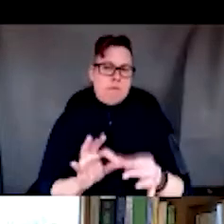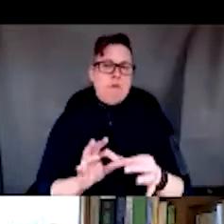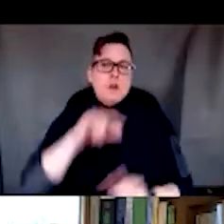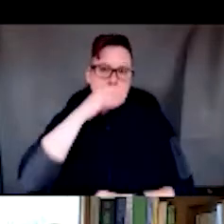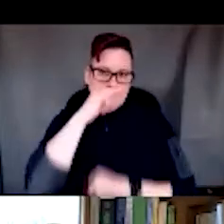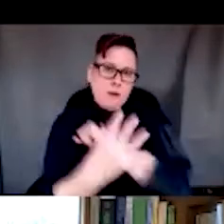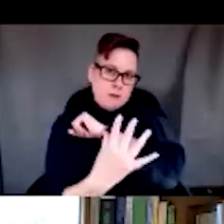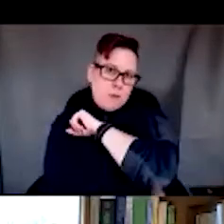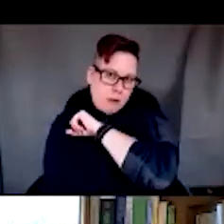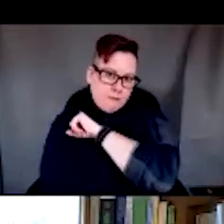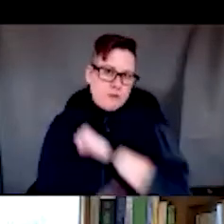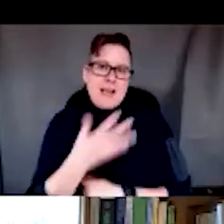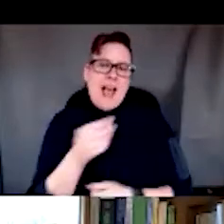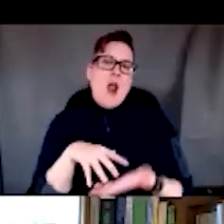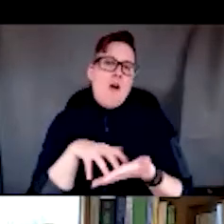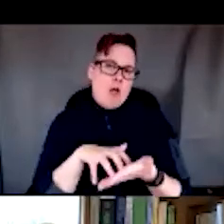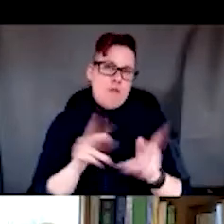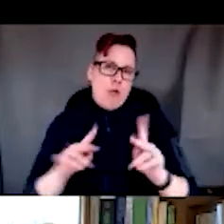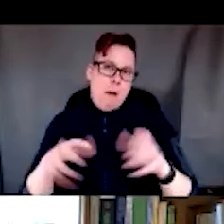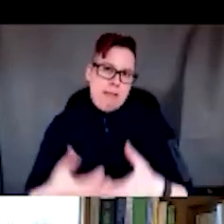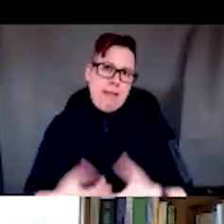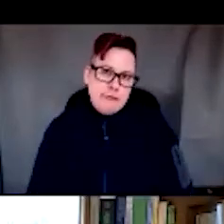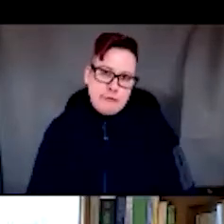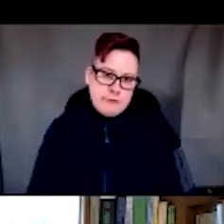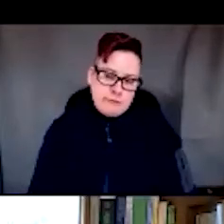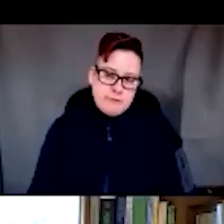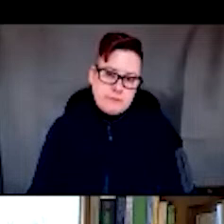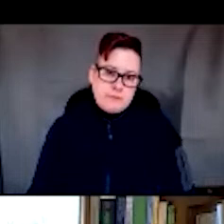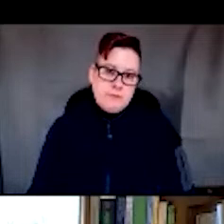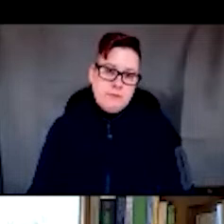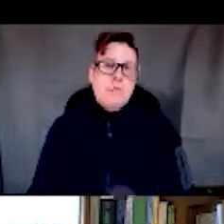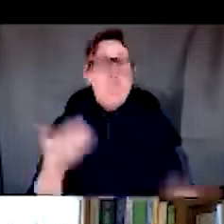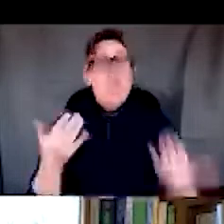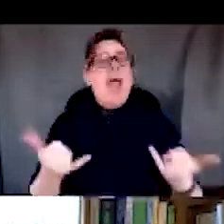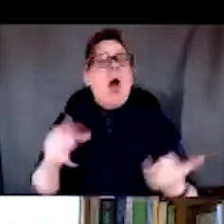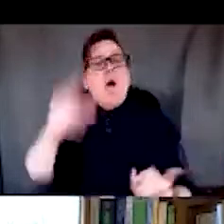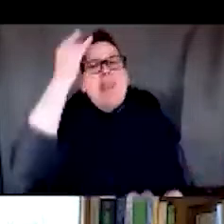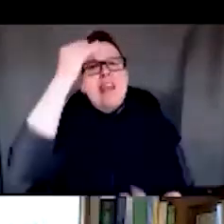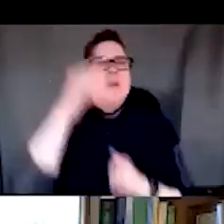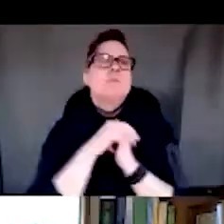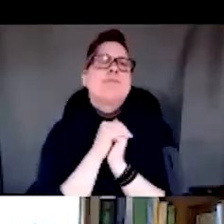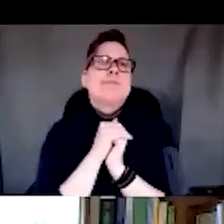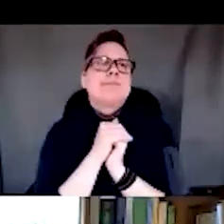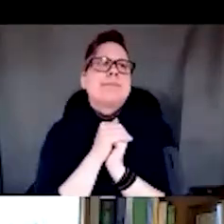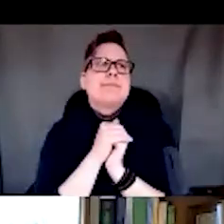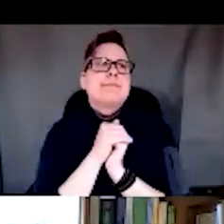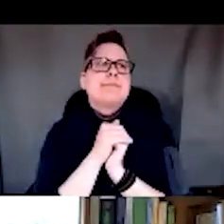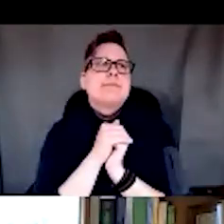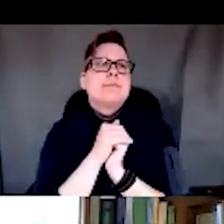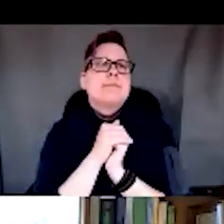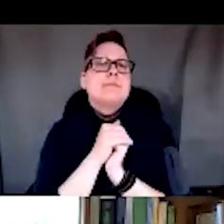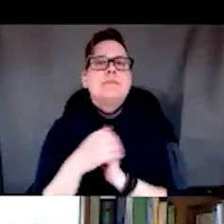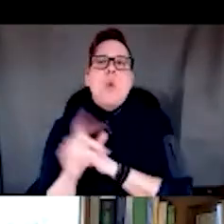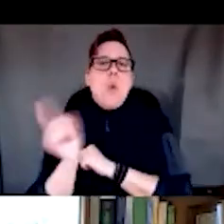about vulnerable populations. You know, next, maybe think about where do people in